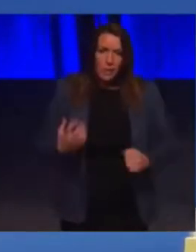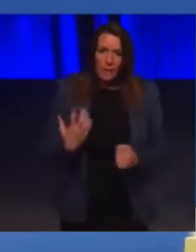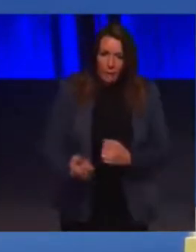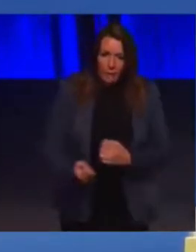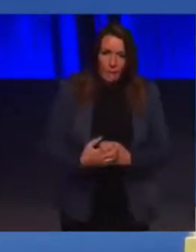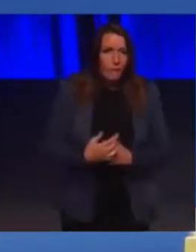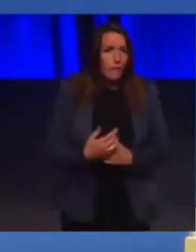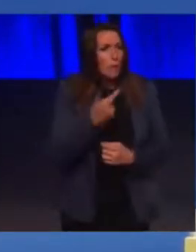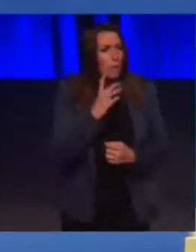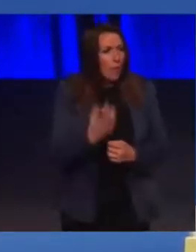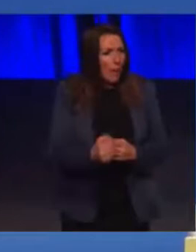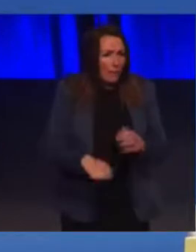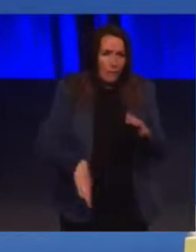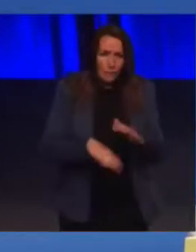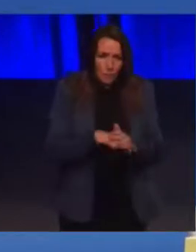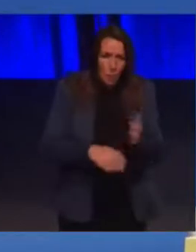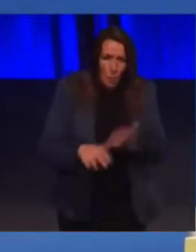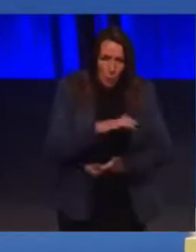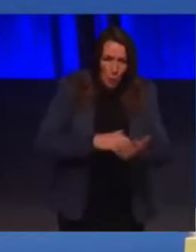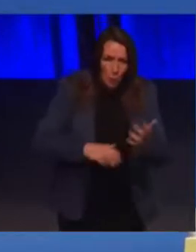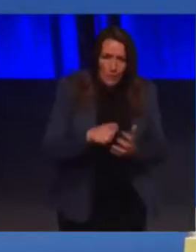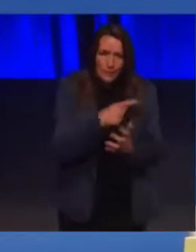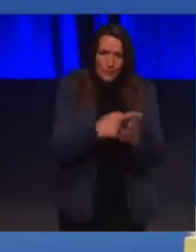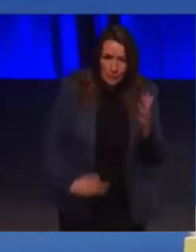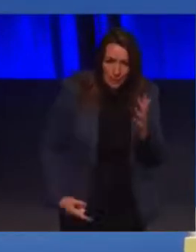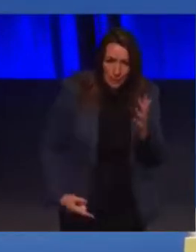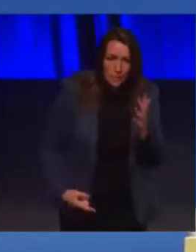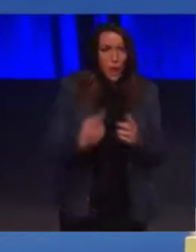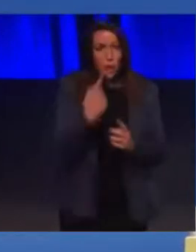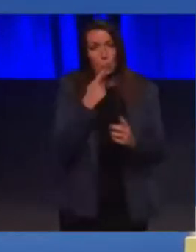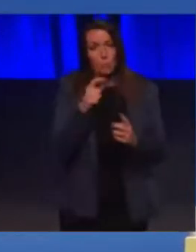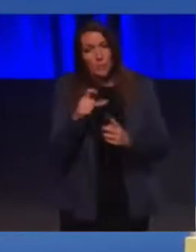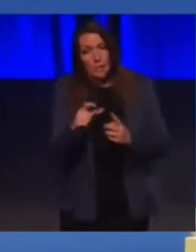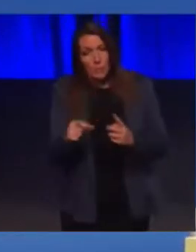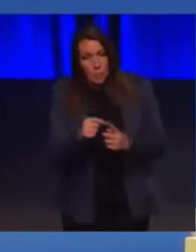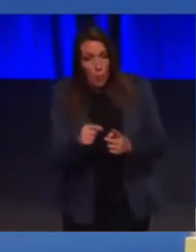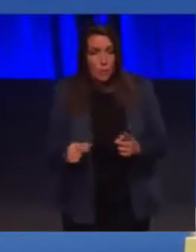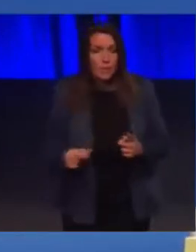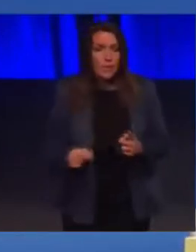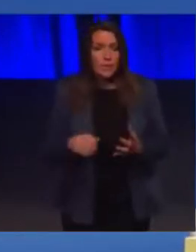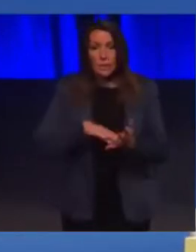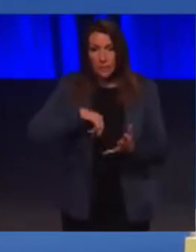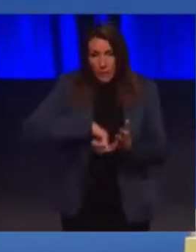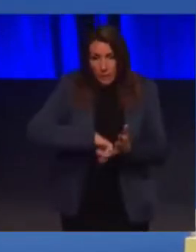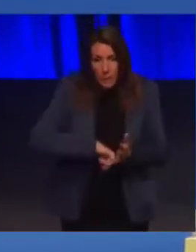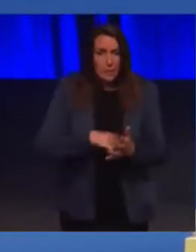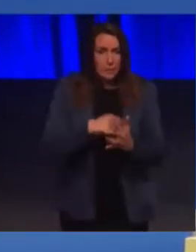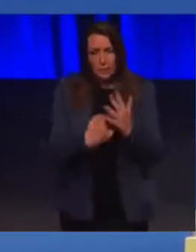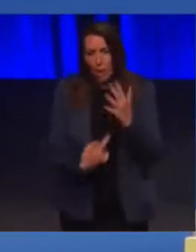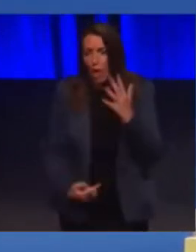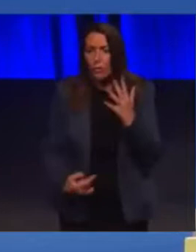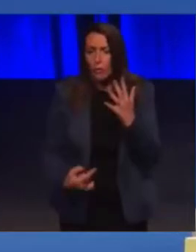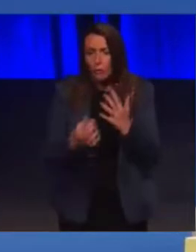multiple disabilities and conditions including cerebral palsy, multiple sclerosis, and many others.